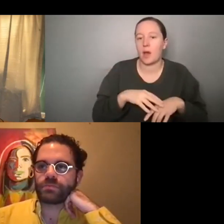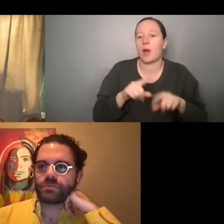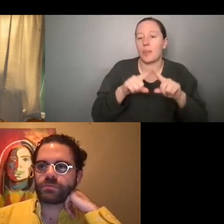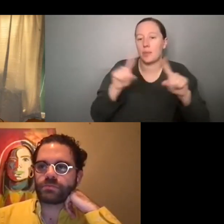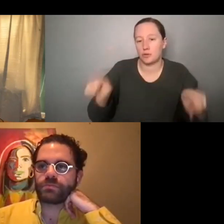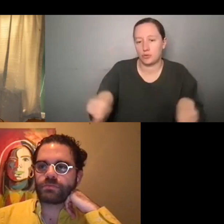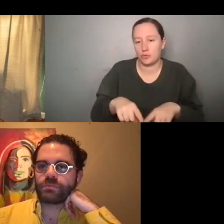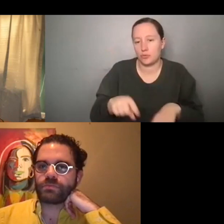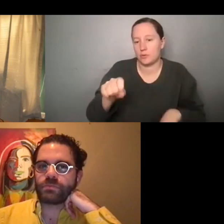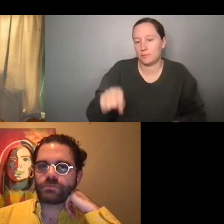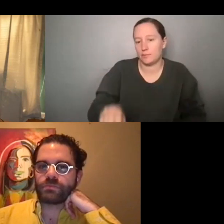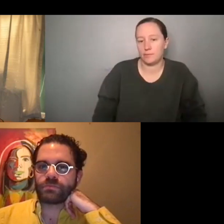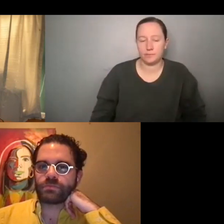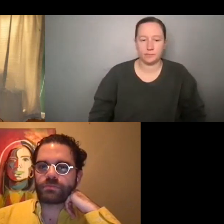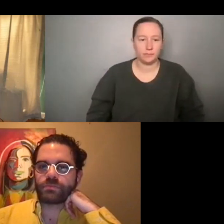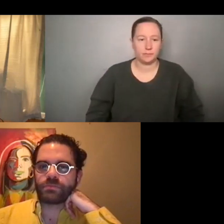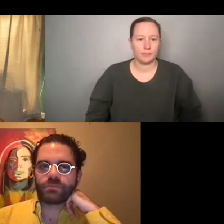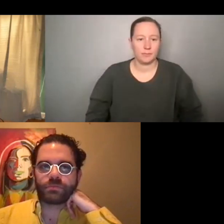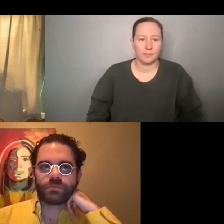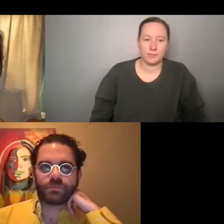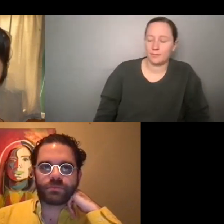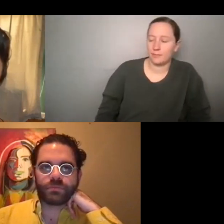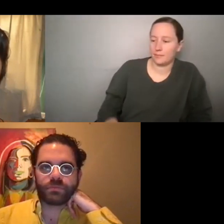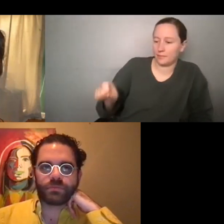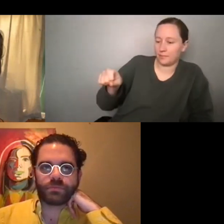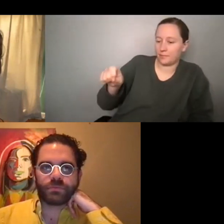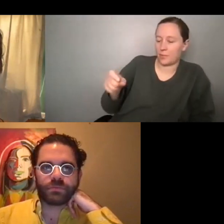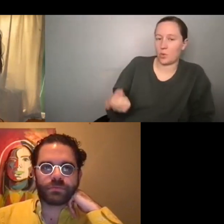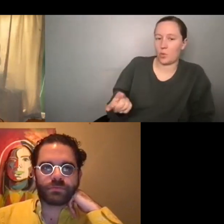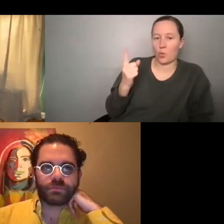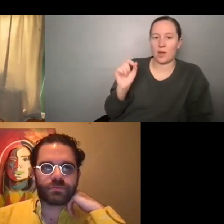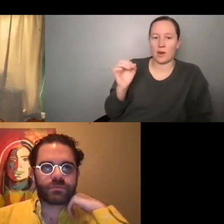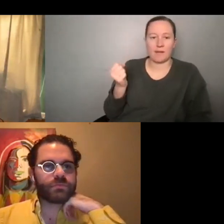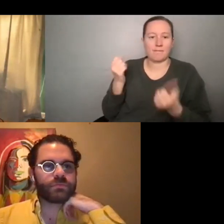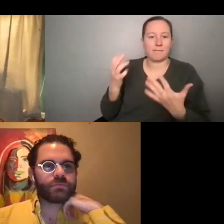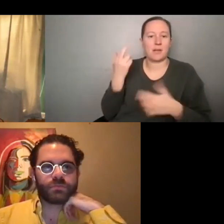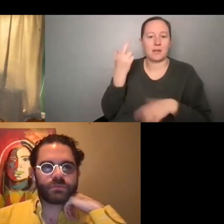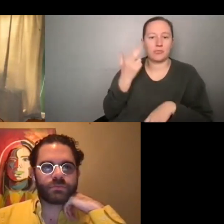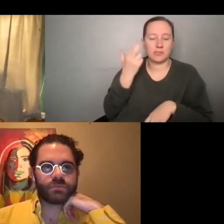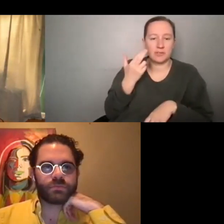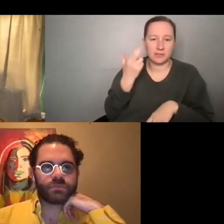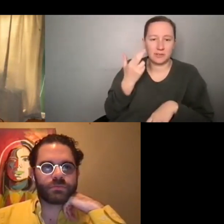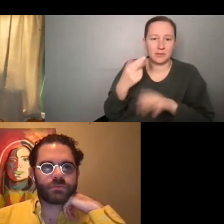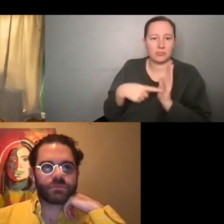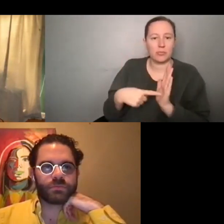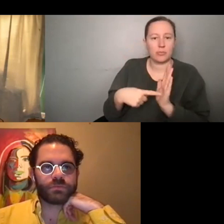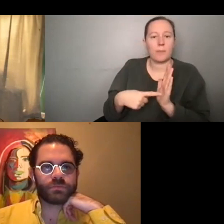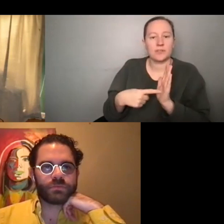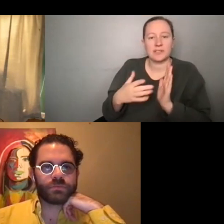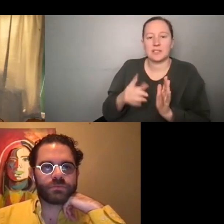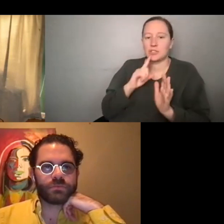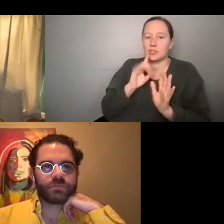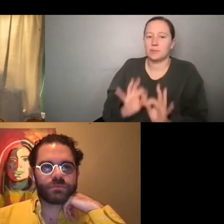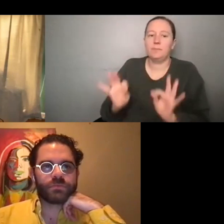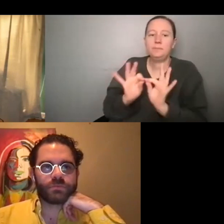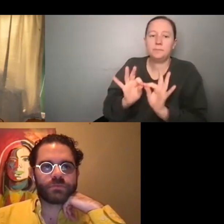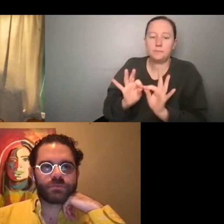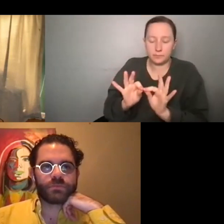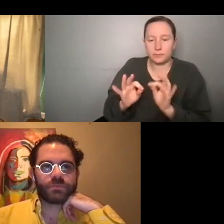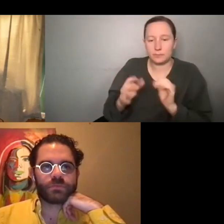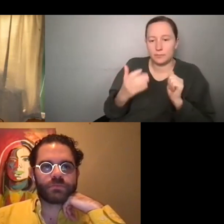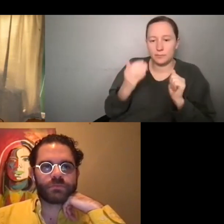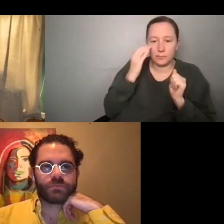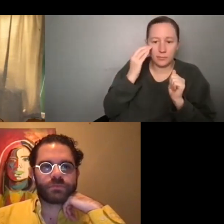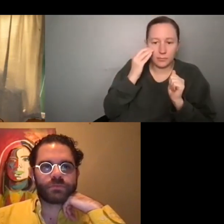So yeah. Yeah, I mean, that's just one of many reasons why that representation is so important, is just to get the